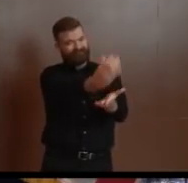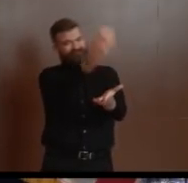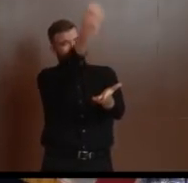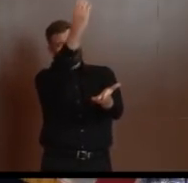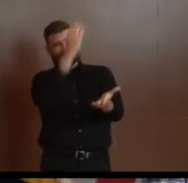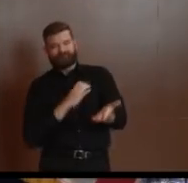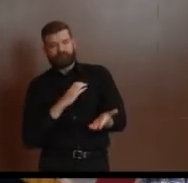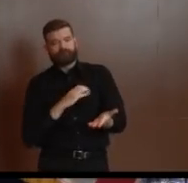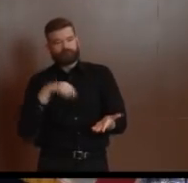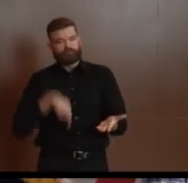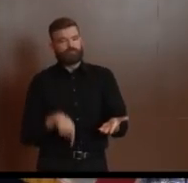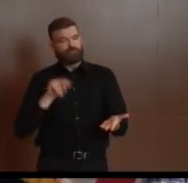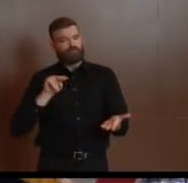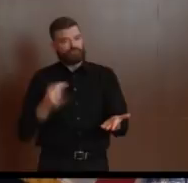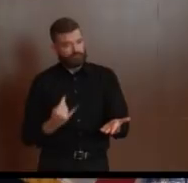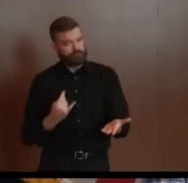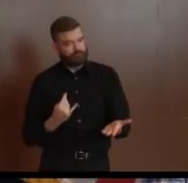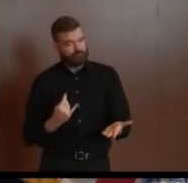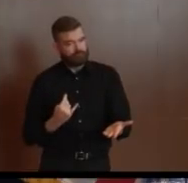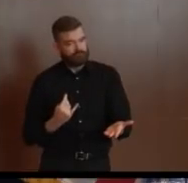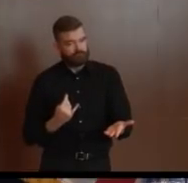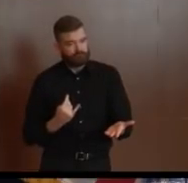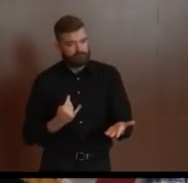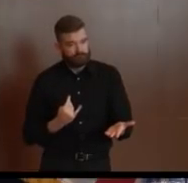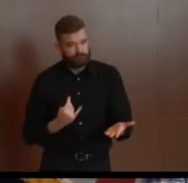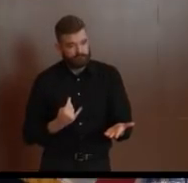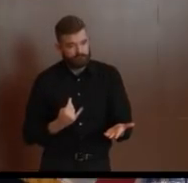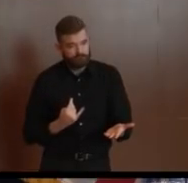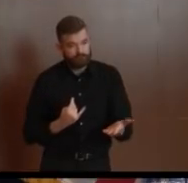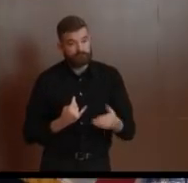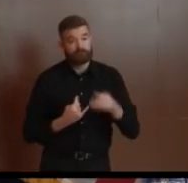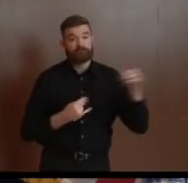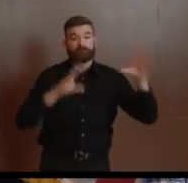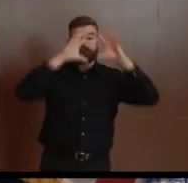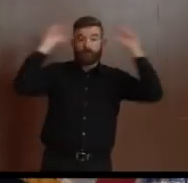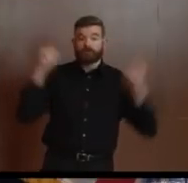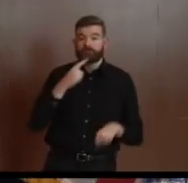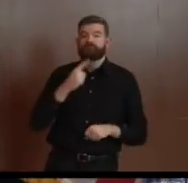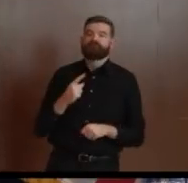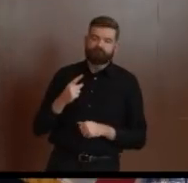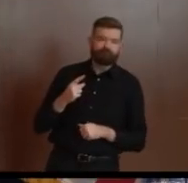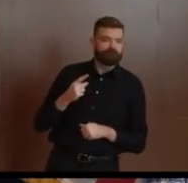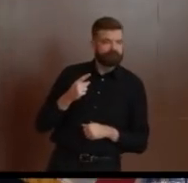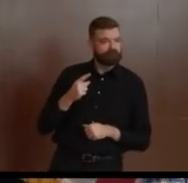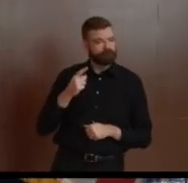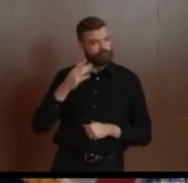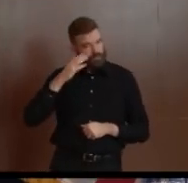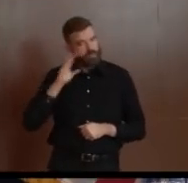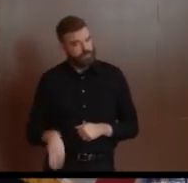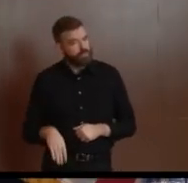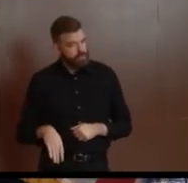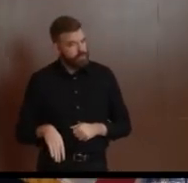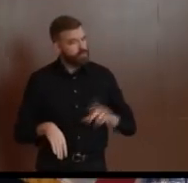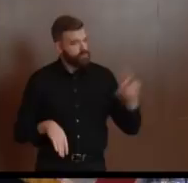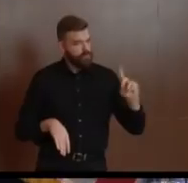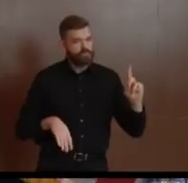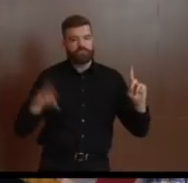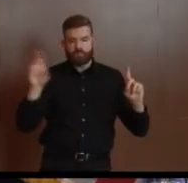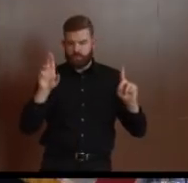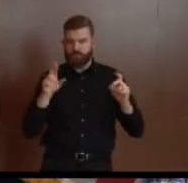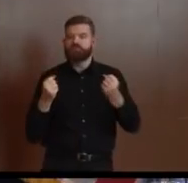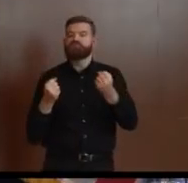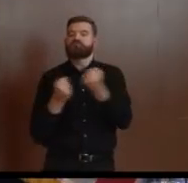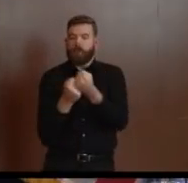did indicate and acknowledge that he knows there was support for that from both sides of the aisle. And we did hear that at the end of the week and over the weekend.